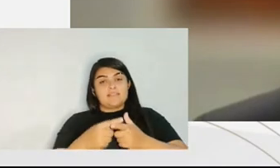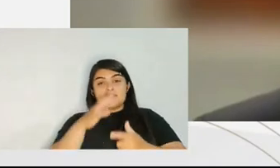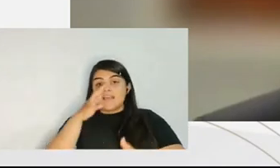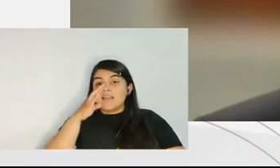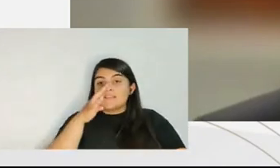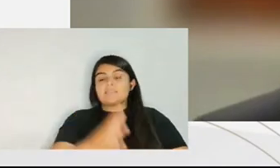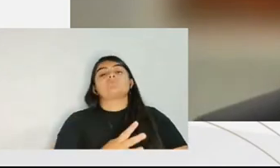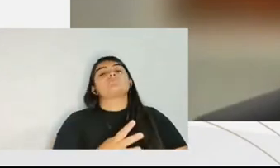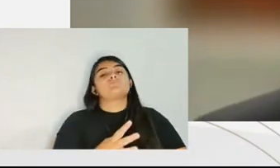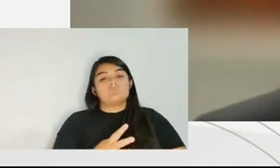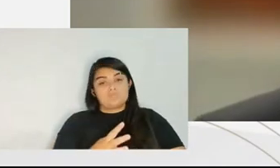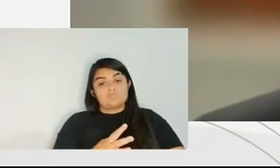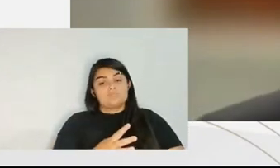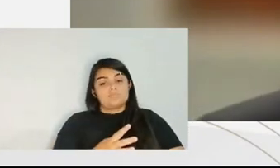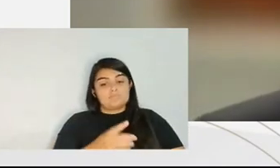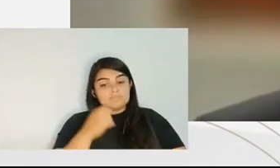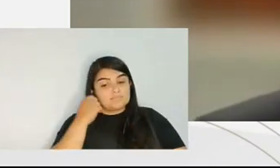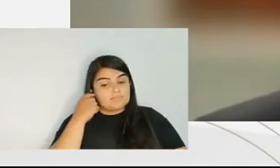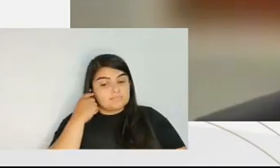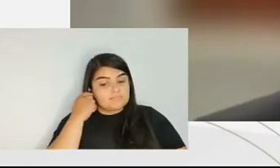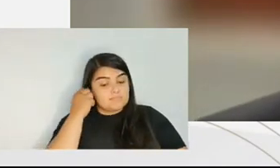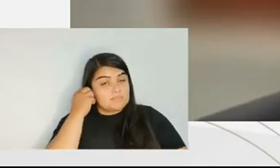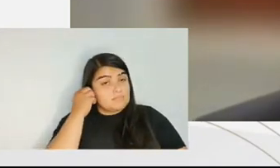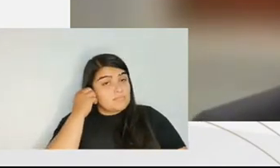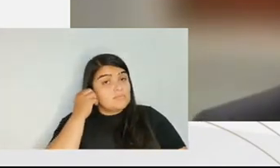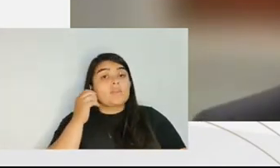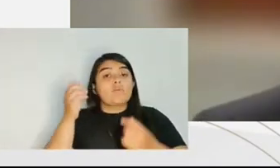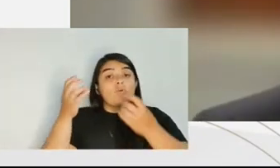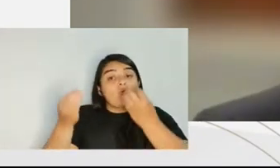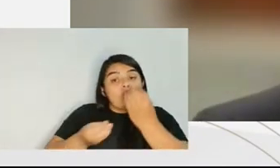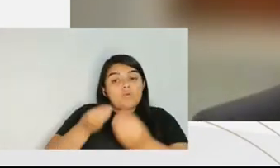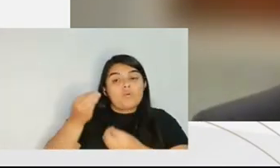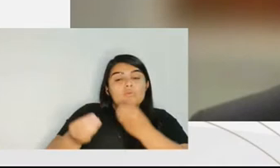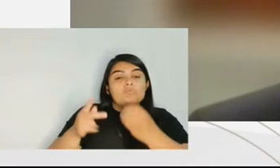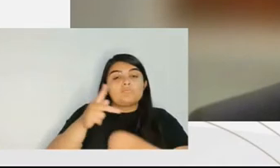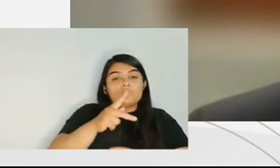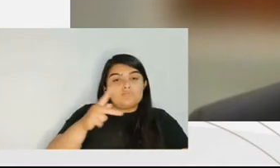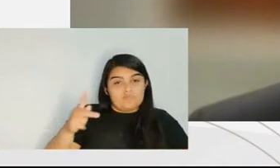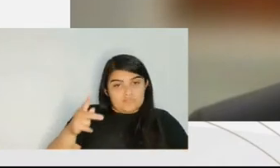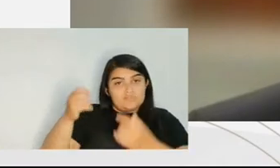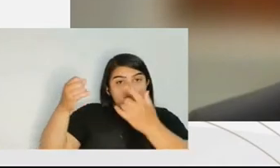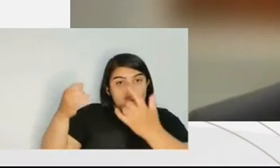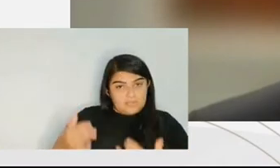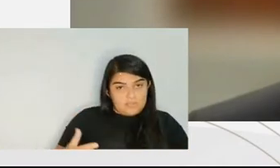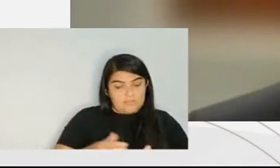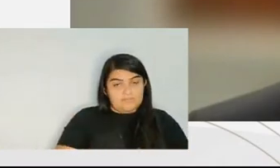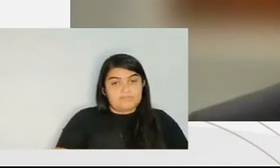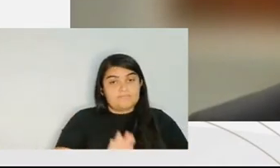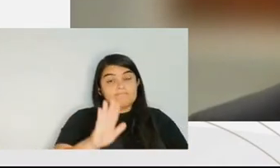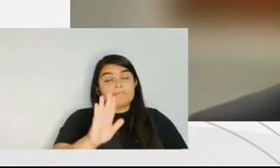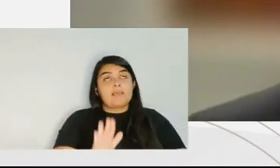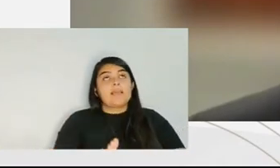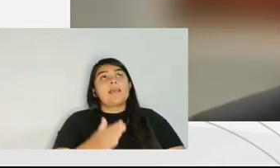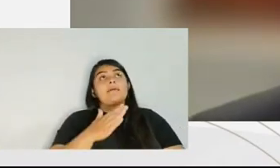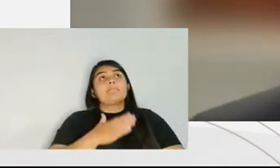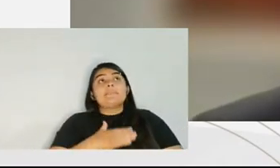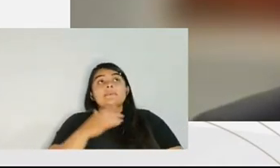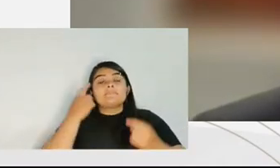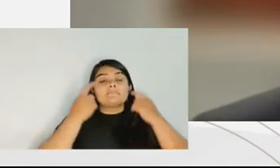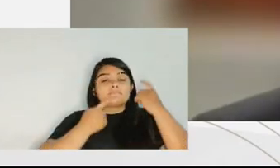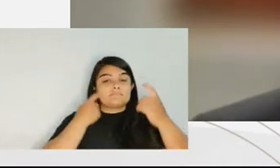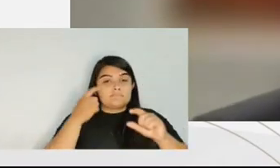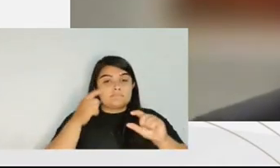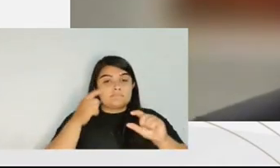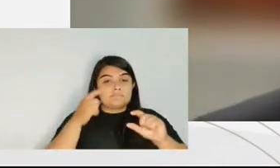agreement that it's after the accusation, so it's similar to sentencing bargaining, which Professor